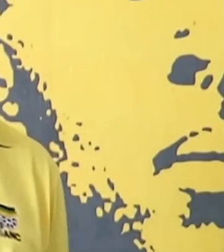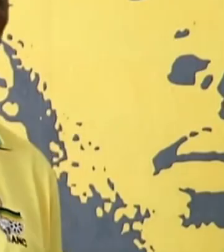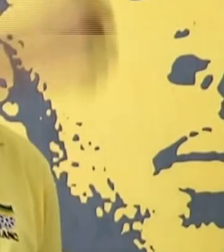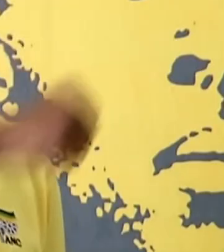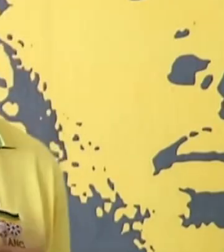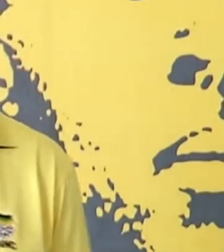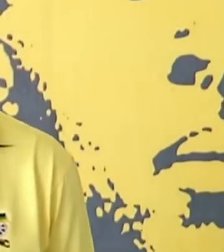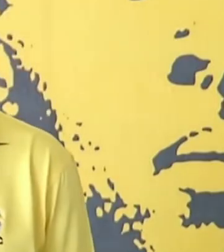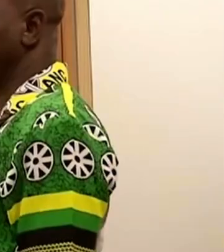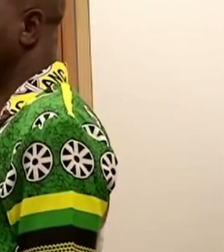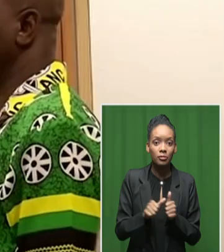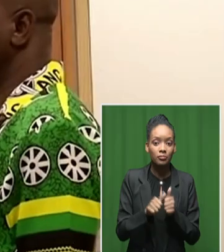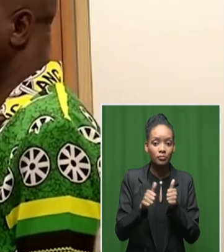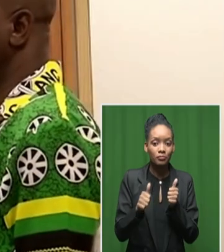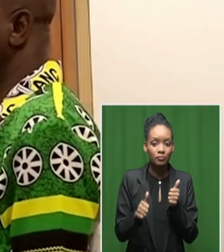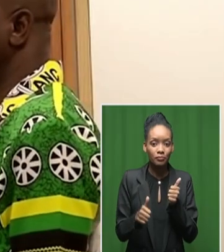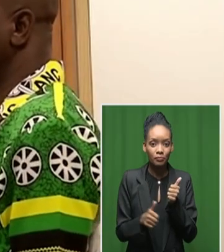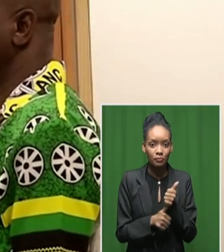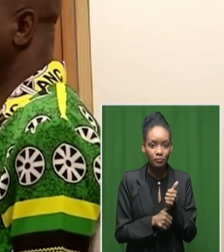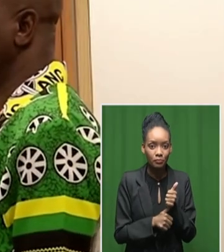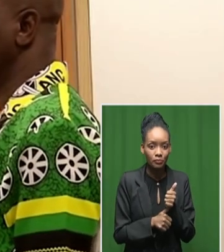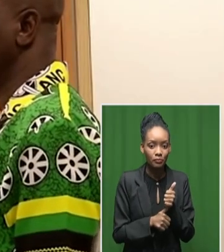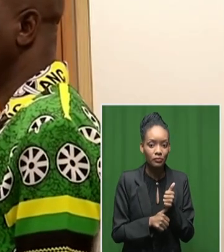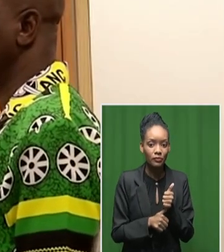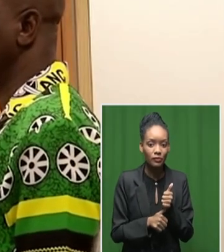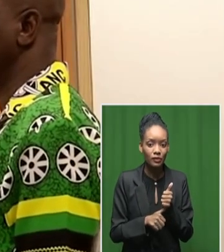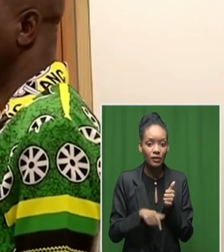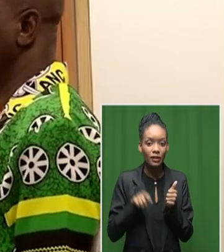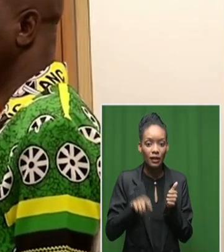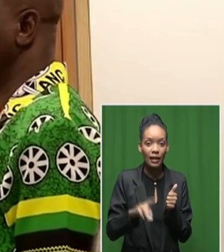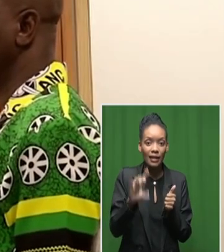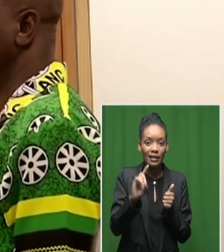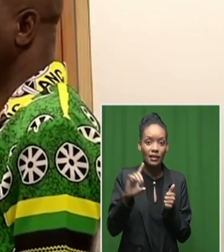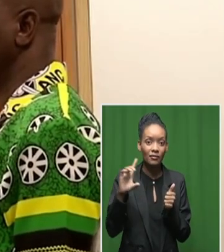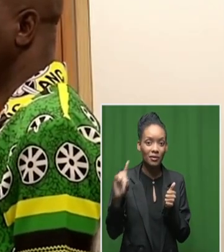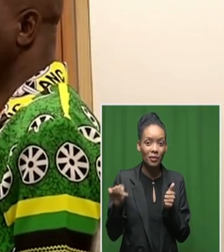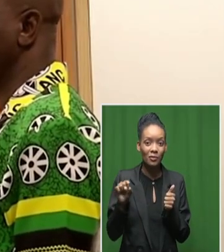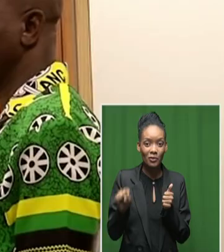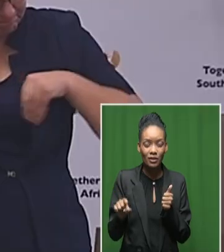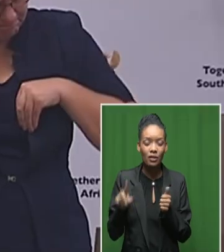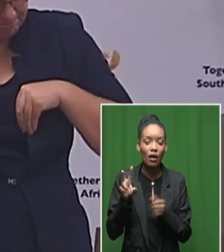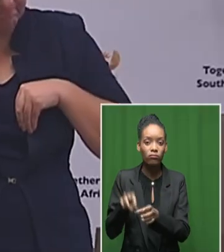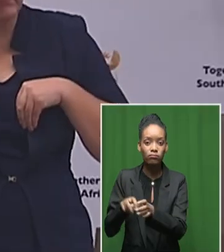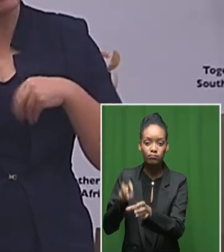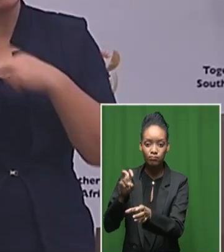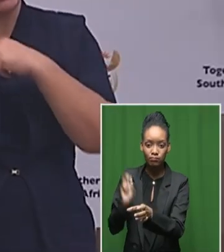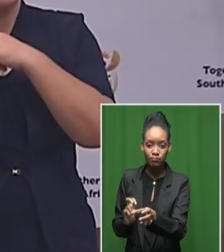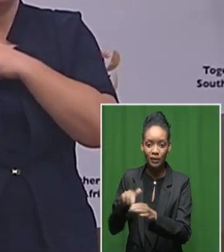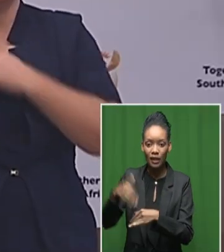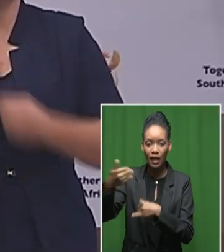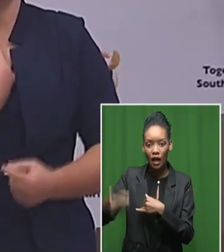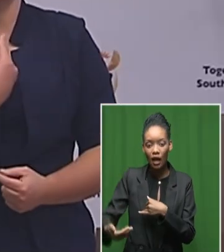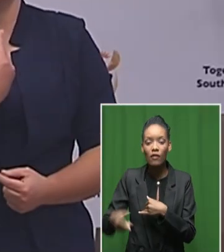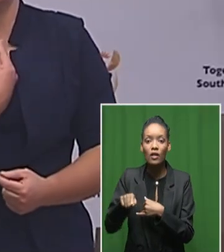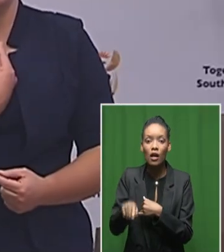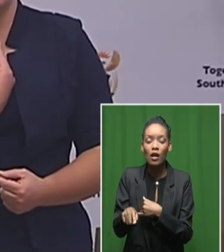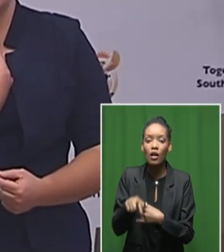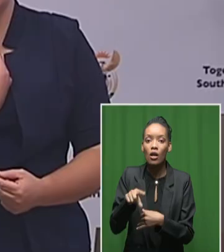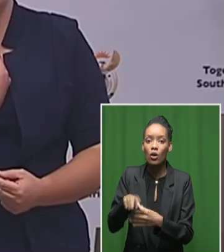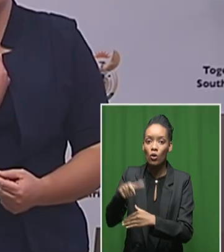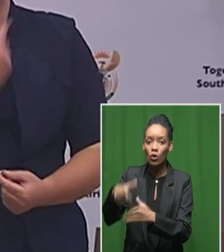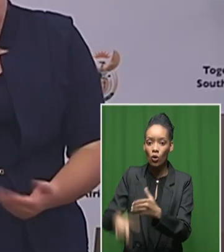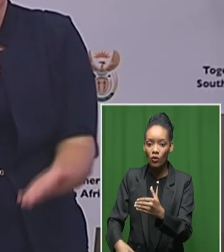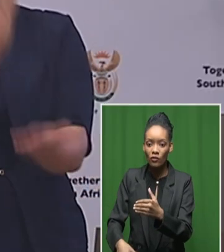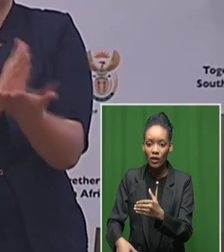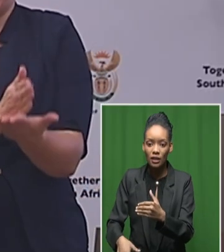as former Deputy President David Mabuza resigned after losing out at the party's national conference. Ramaphosa has also